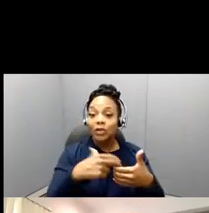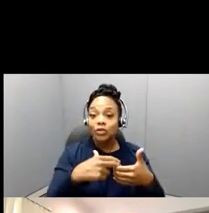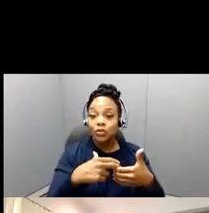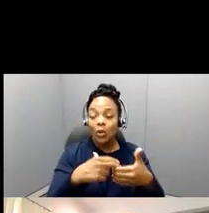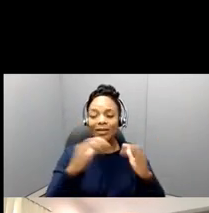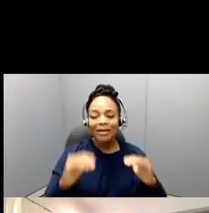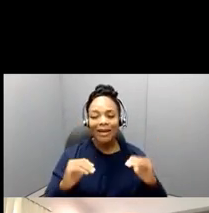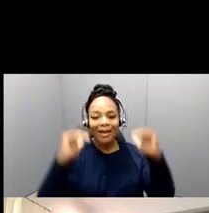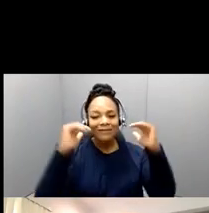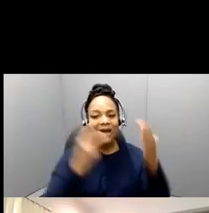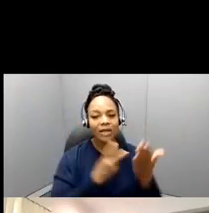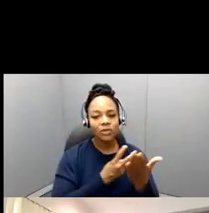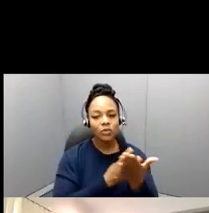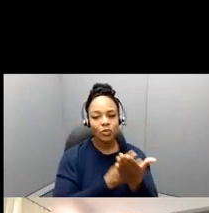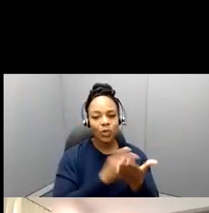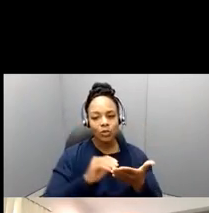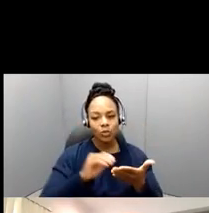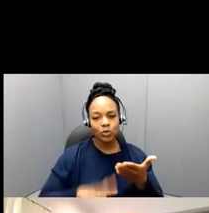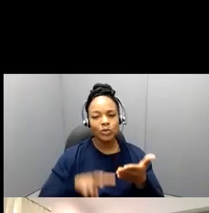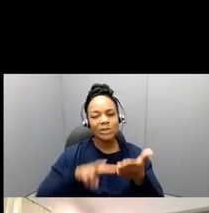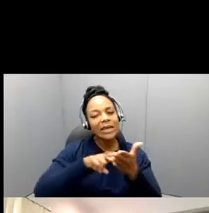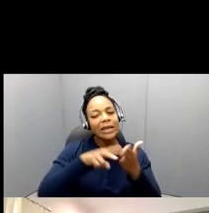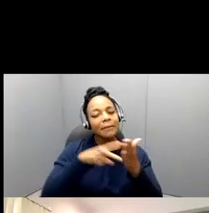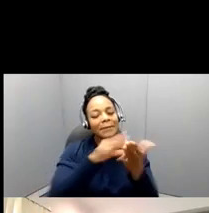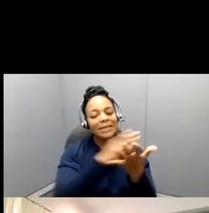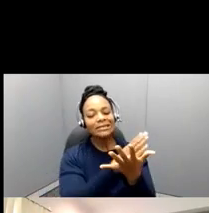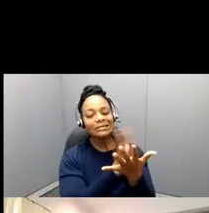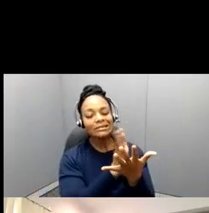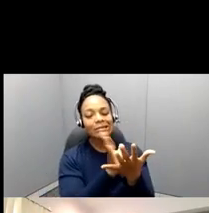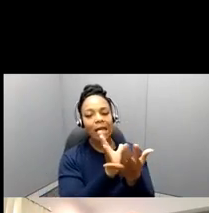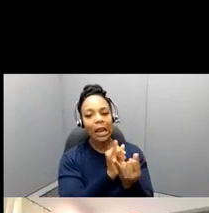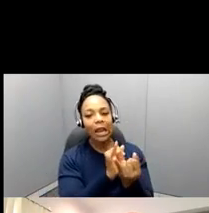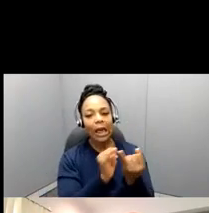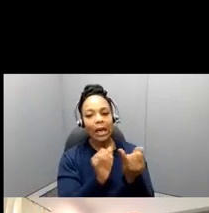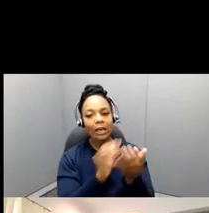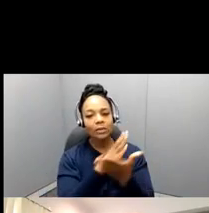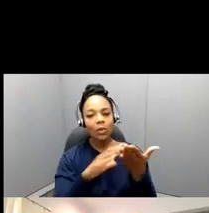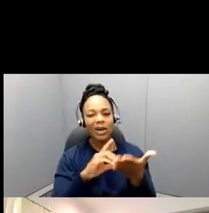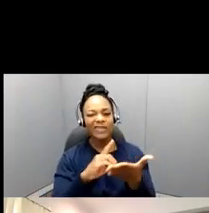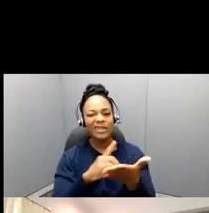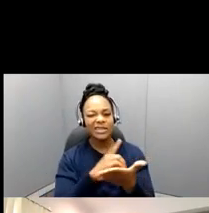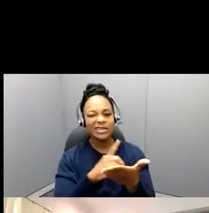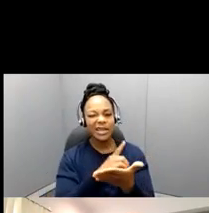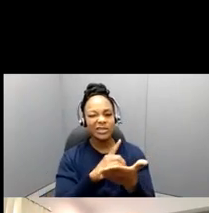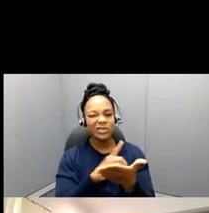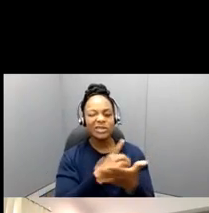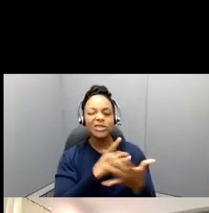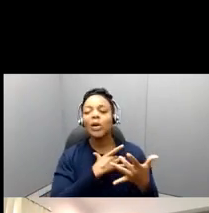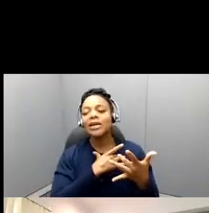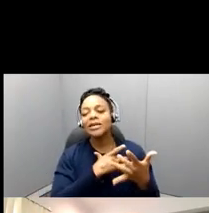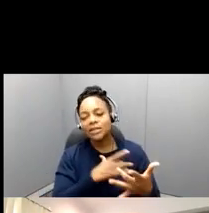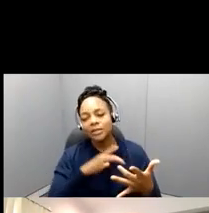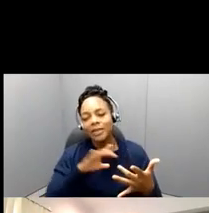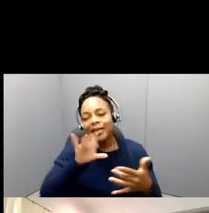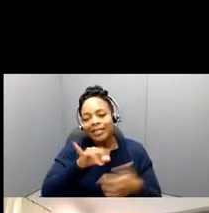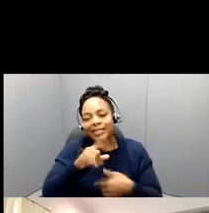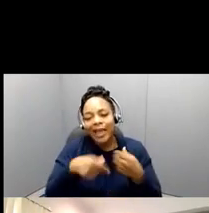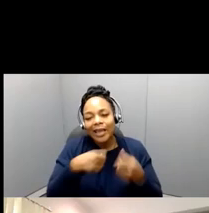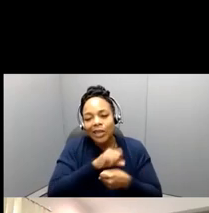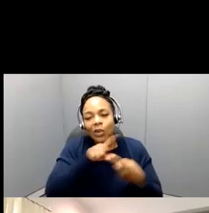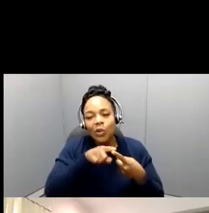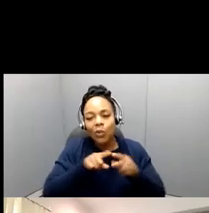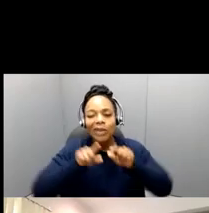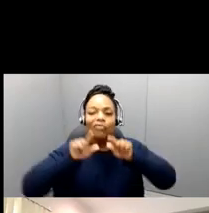of the, the dissertation. Usually it's, it's seen as that write-up year where they're, this is that time where they can,